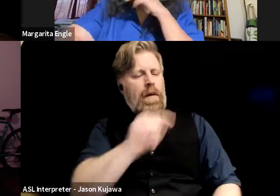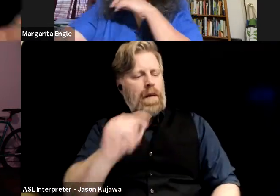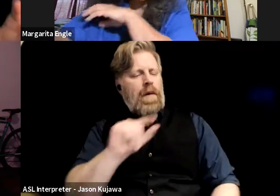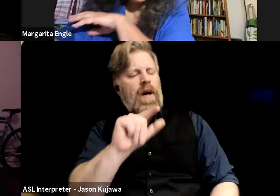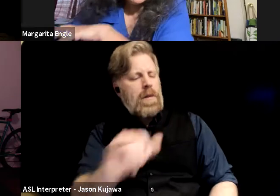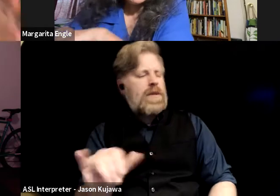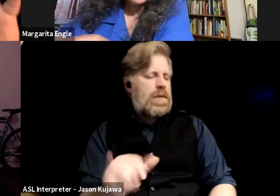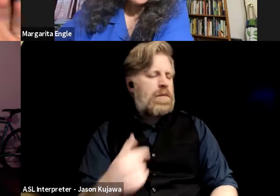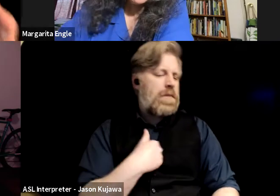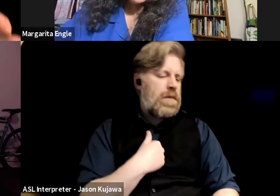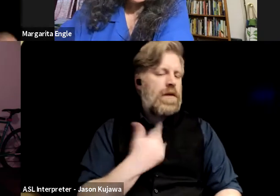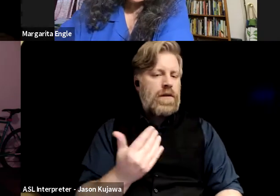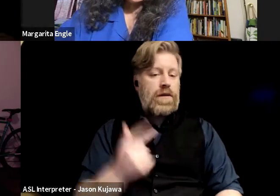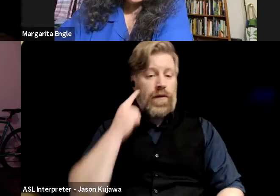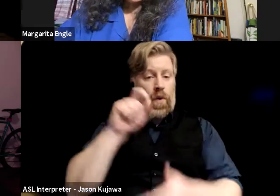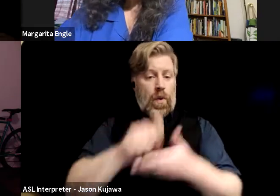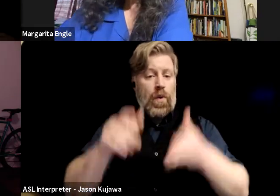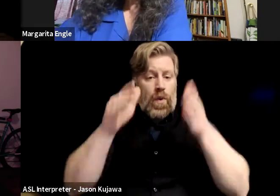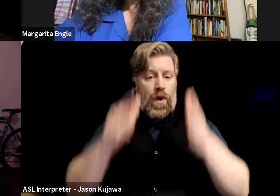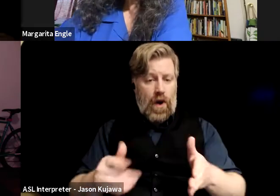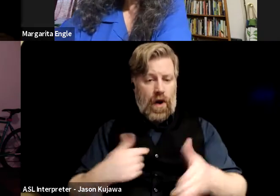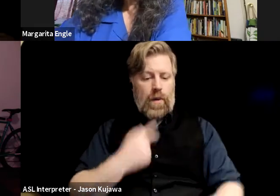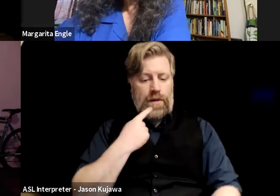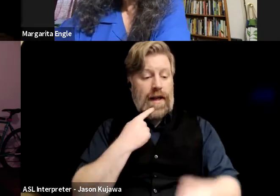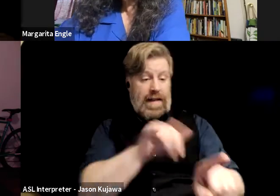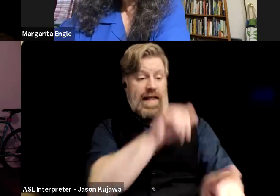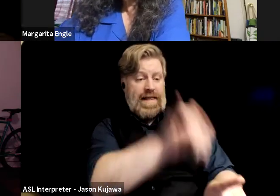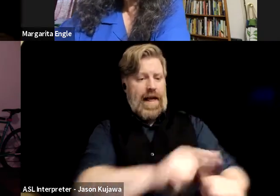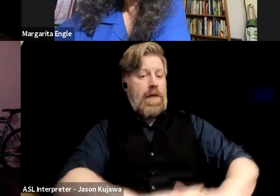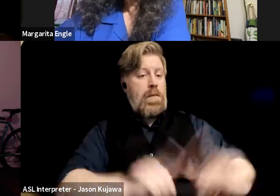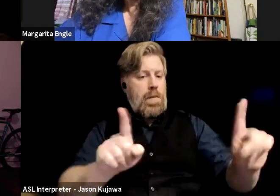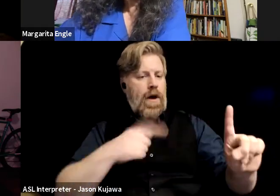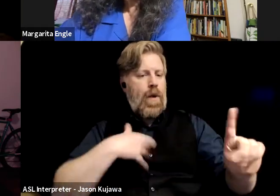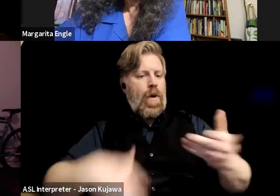you, like, you turn it on its head. You're, like, yes, that, but Mexican-American. Yeah.